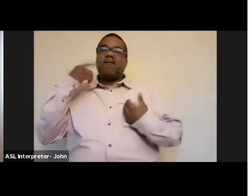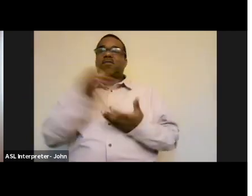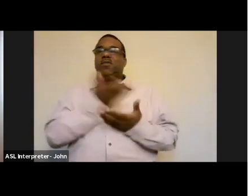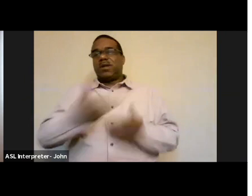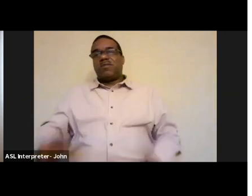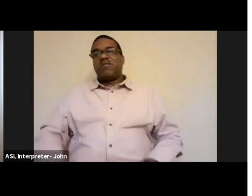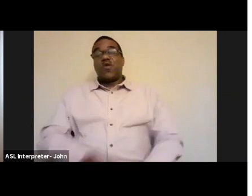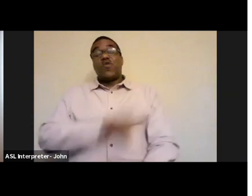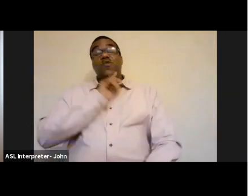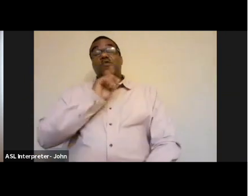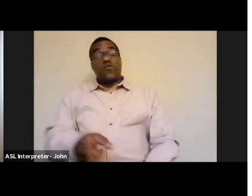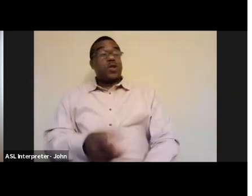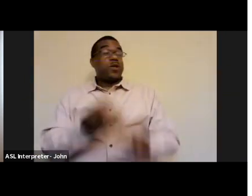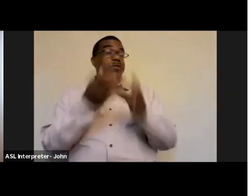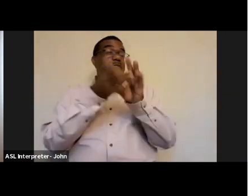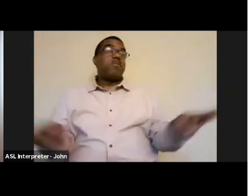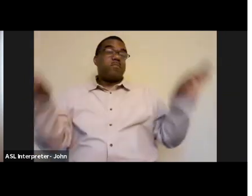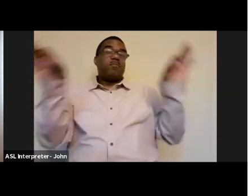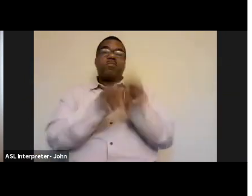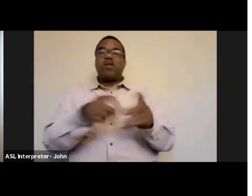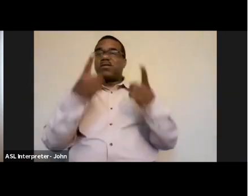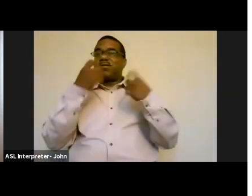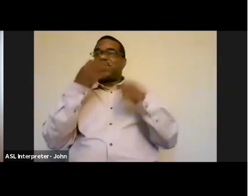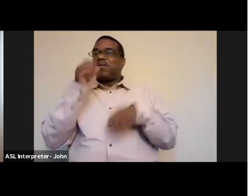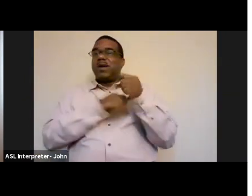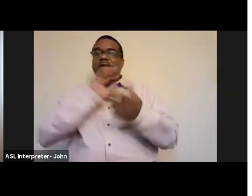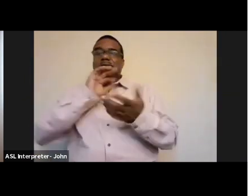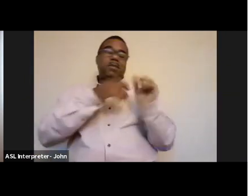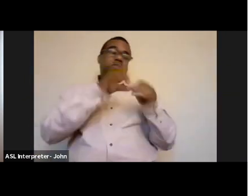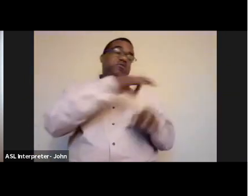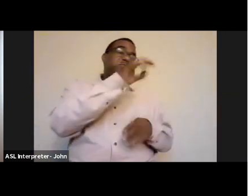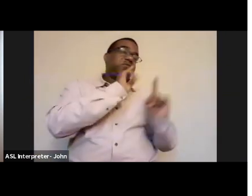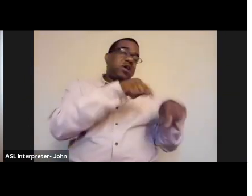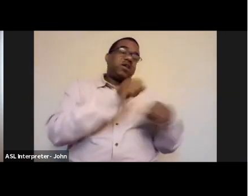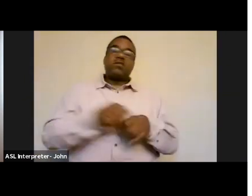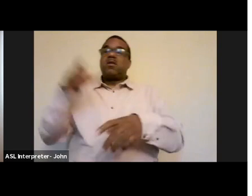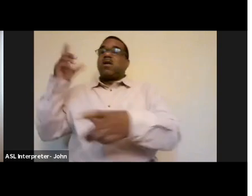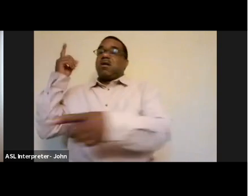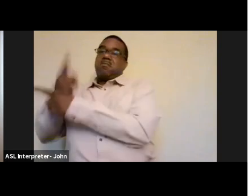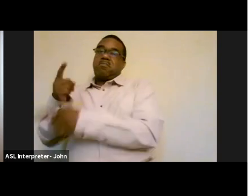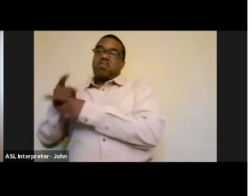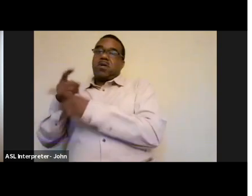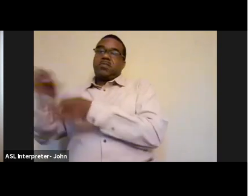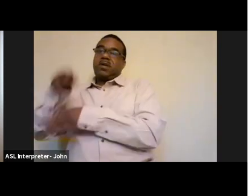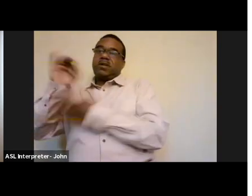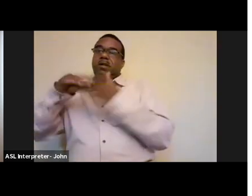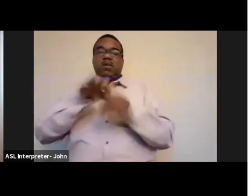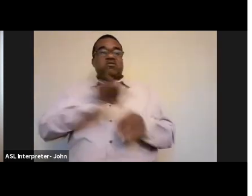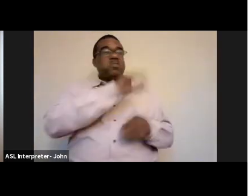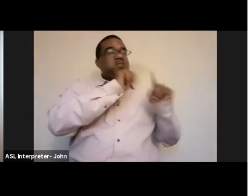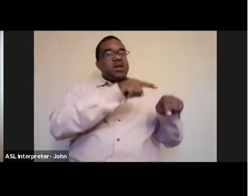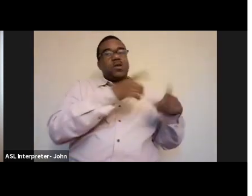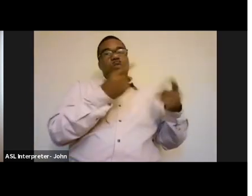an important question. And it's like there's a spiritual answer and a practical answer. I think a spiritual answer is to think about